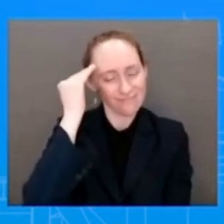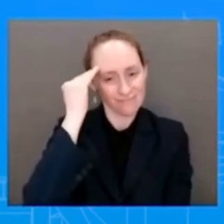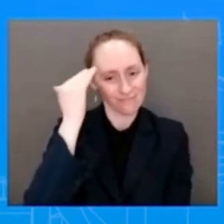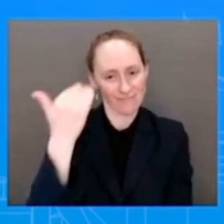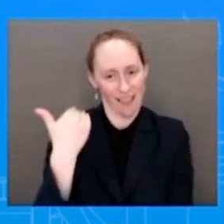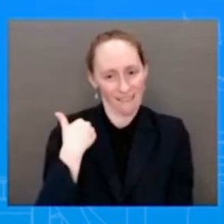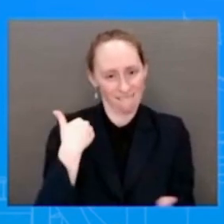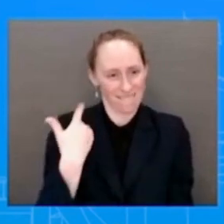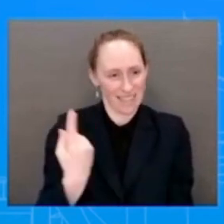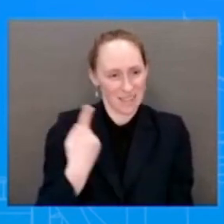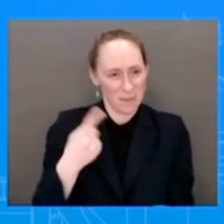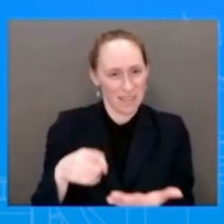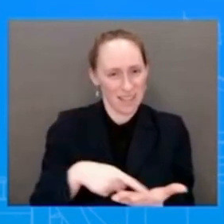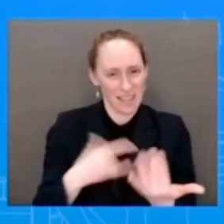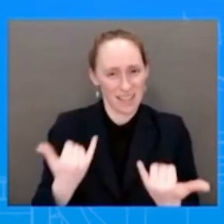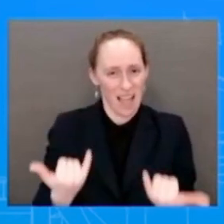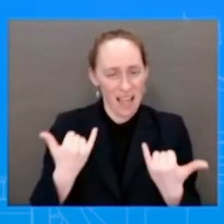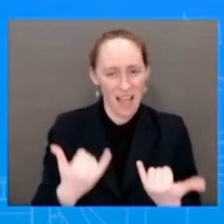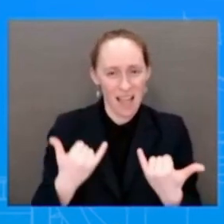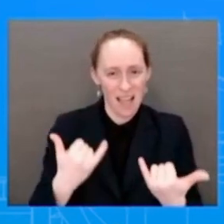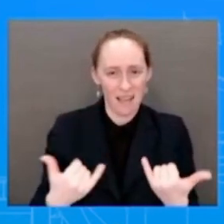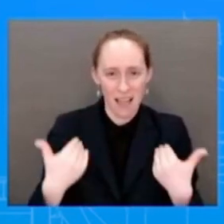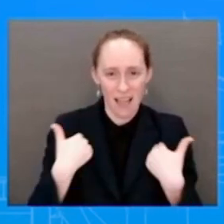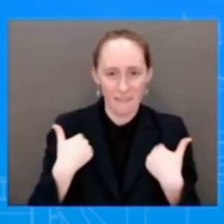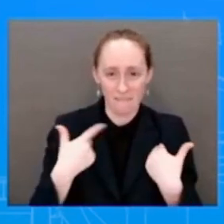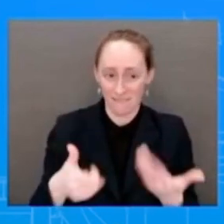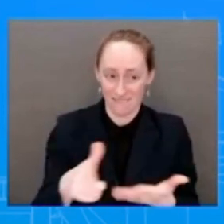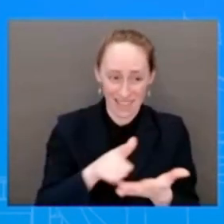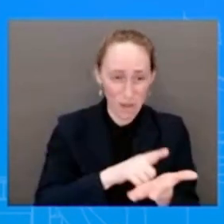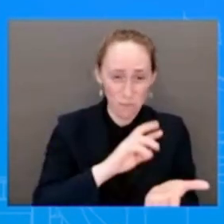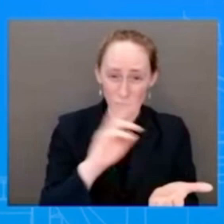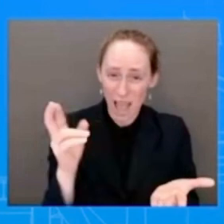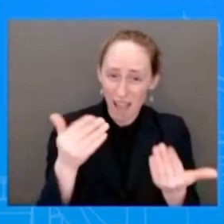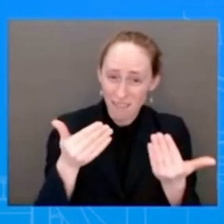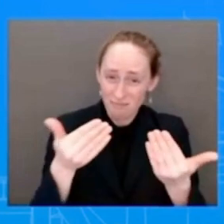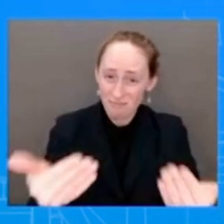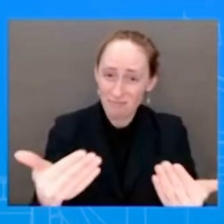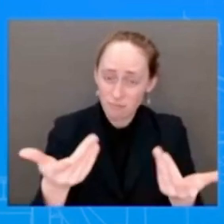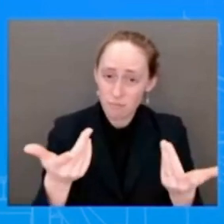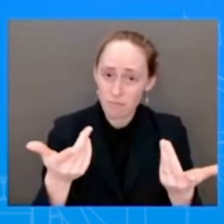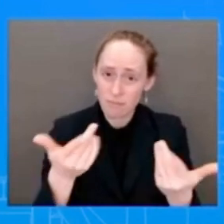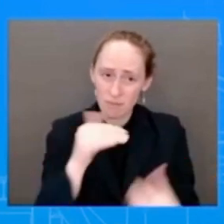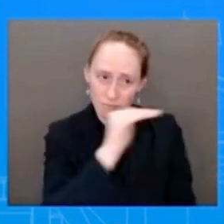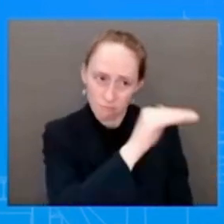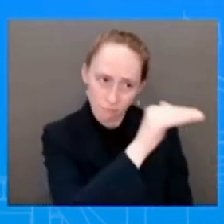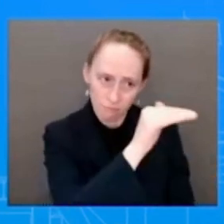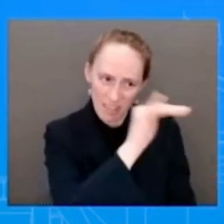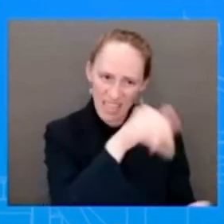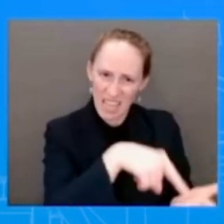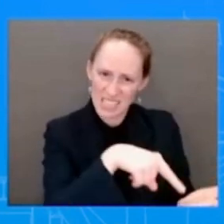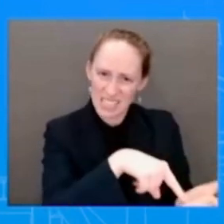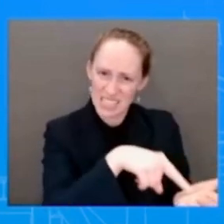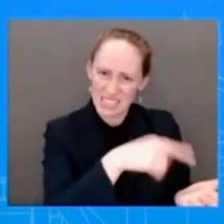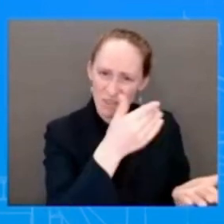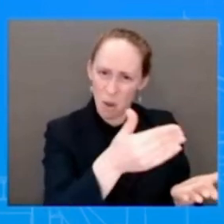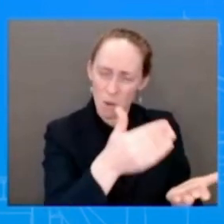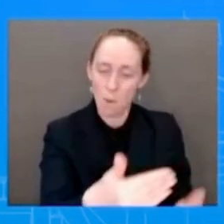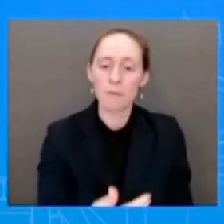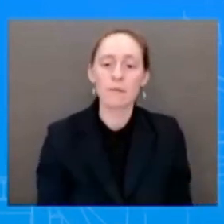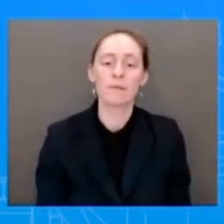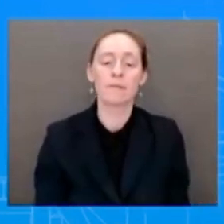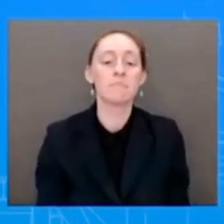continue to call for that. But, you know, there is going to be conversations and we'll see where those conversations go. Go ahead, Sabir.